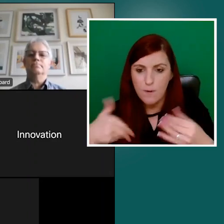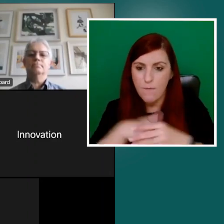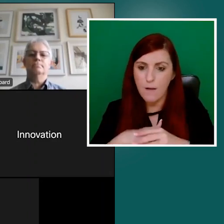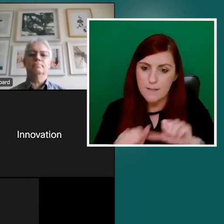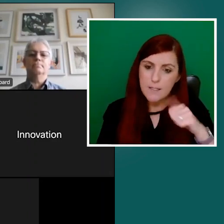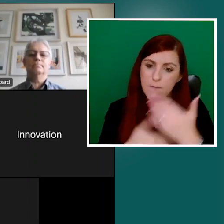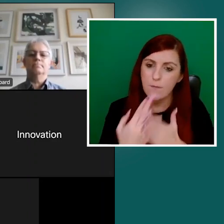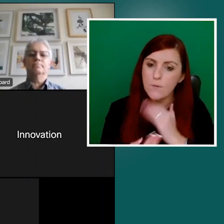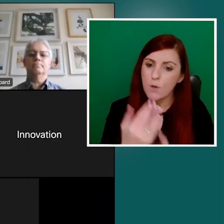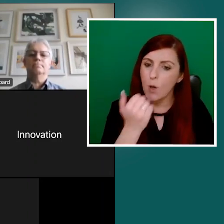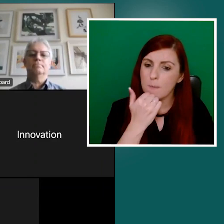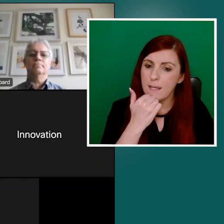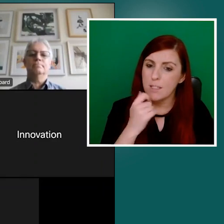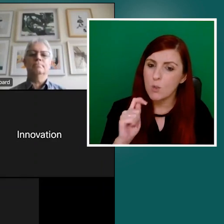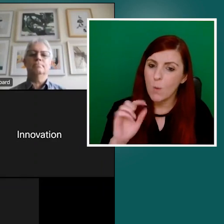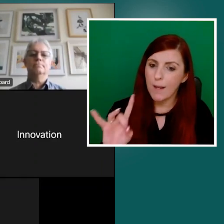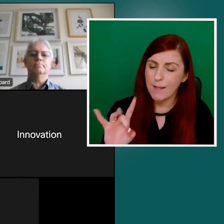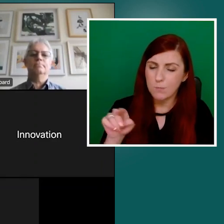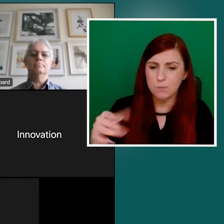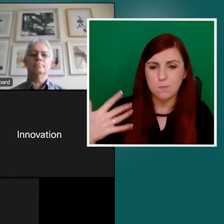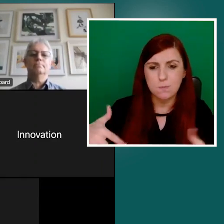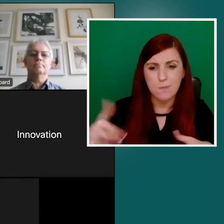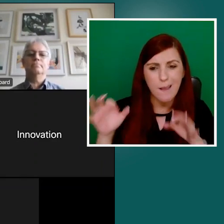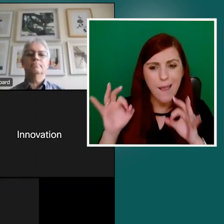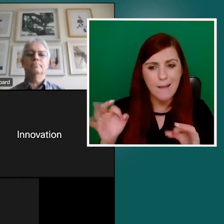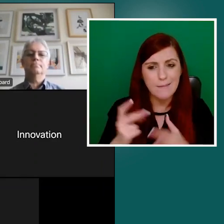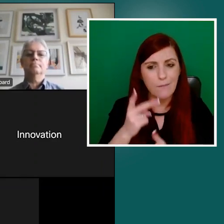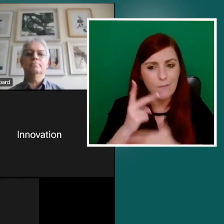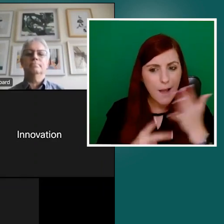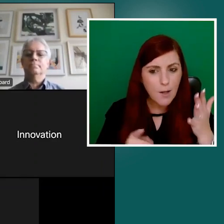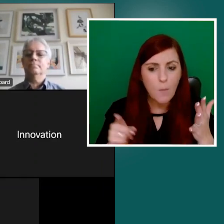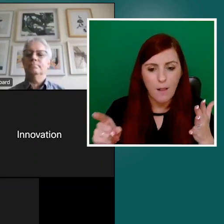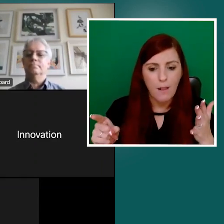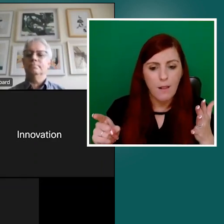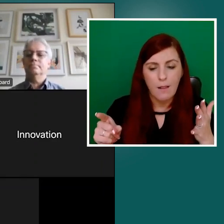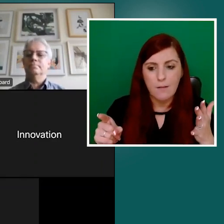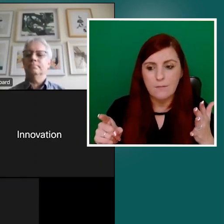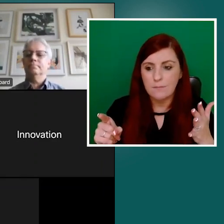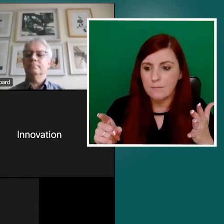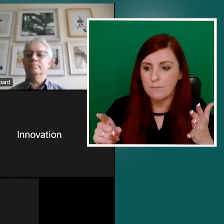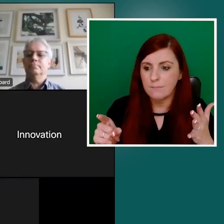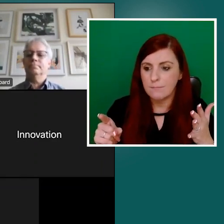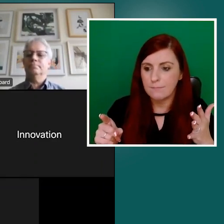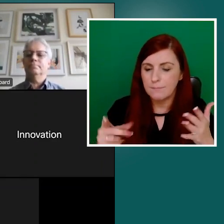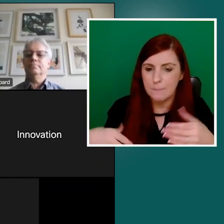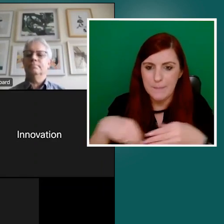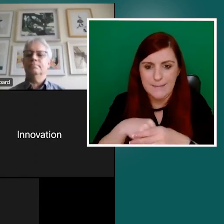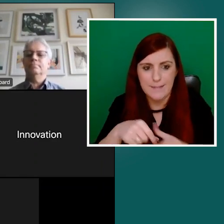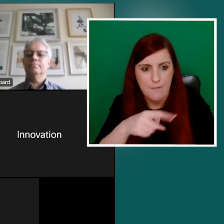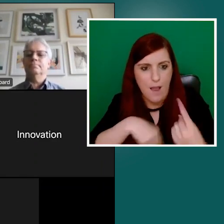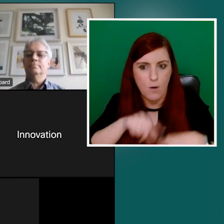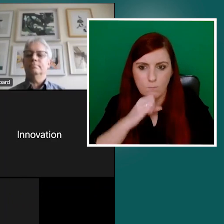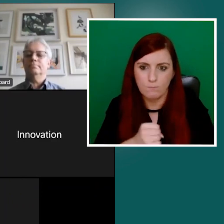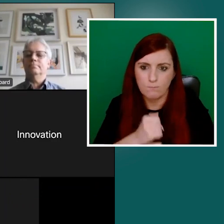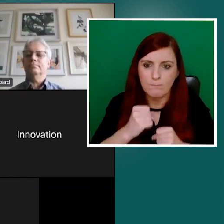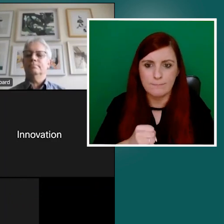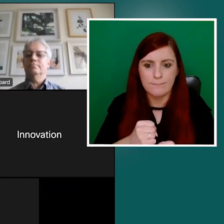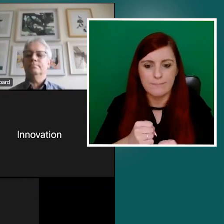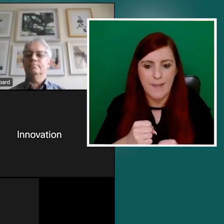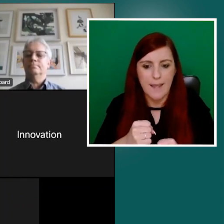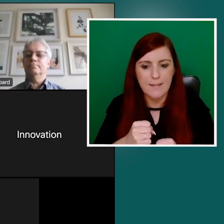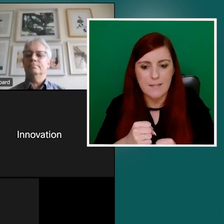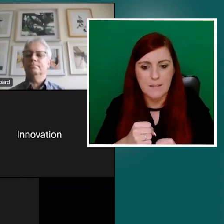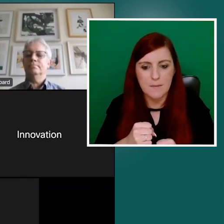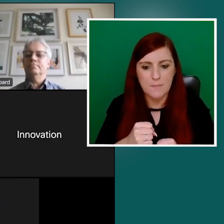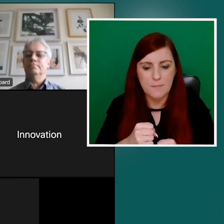piece of our armour, um, our armoury. Um, I think the